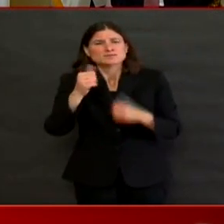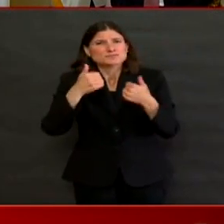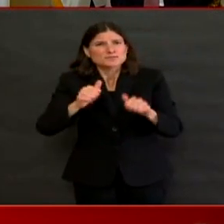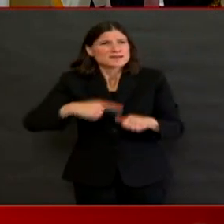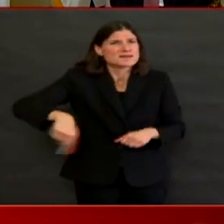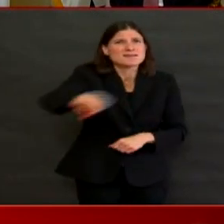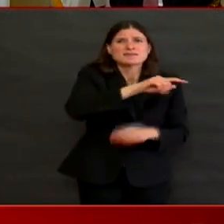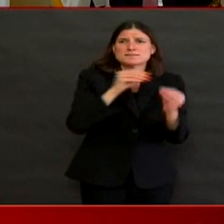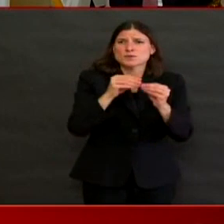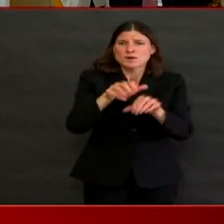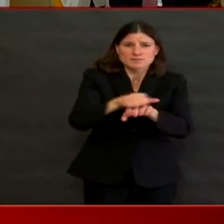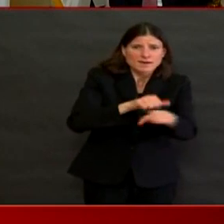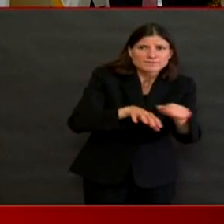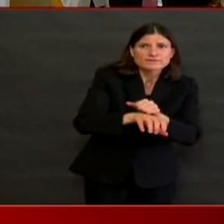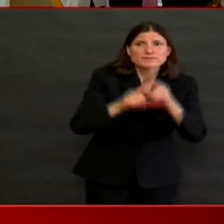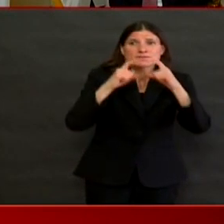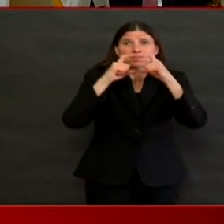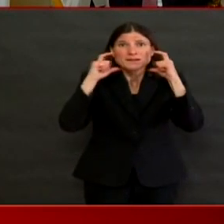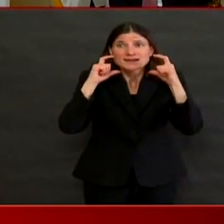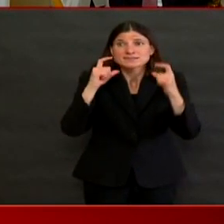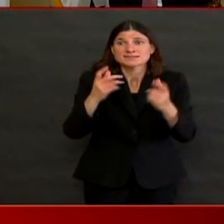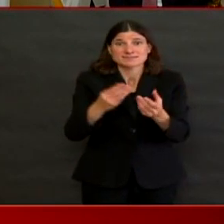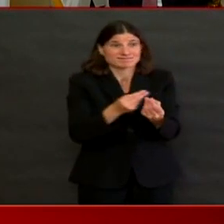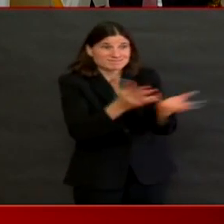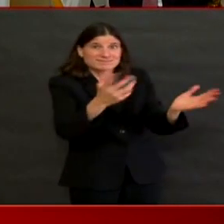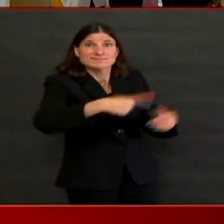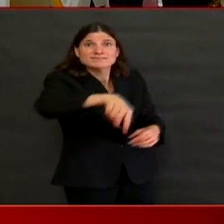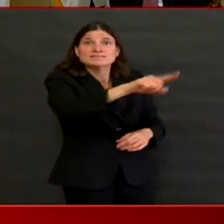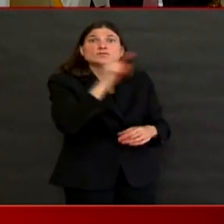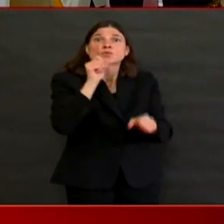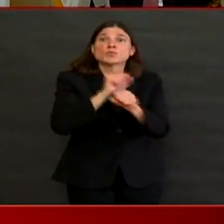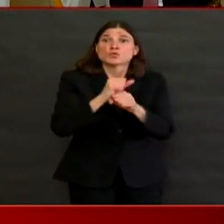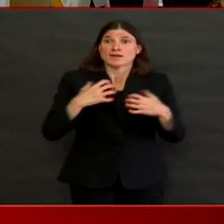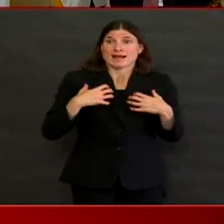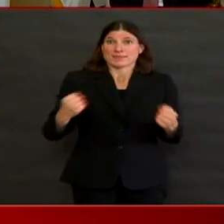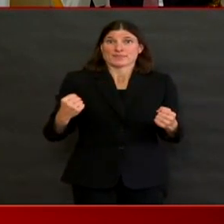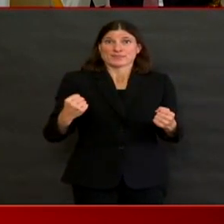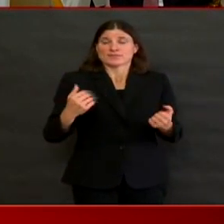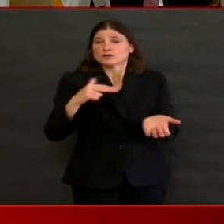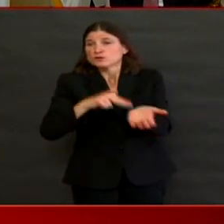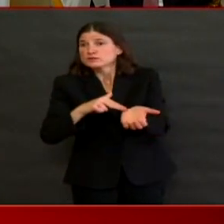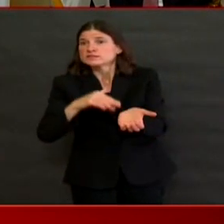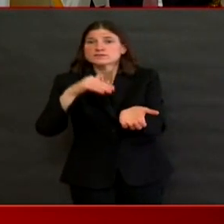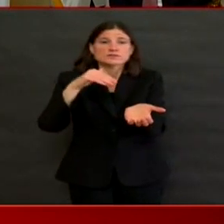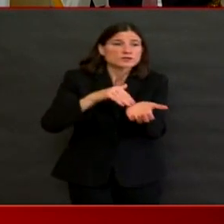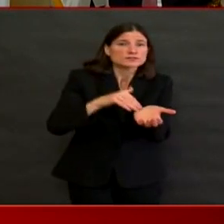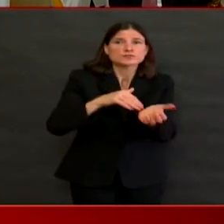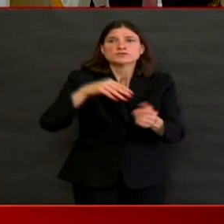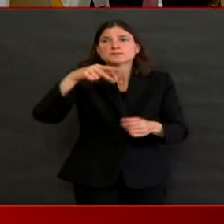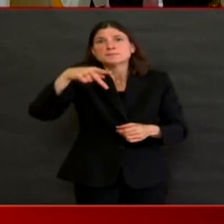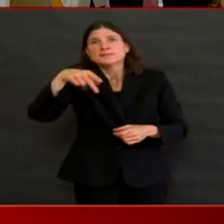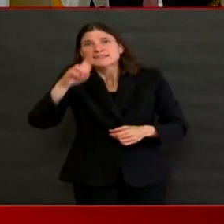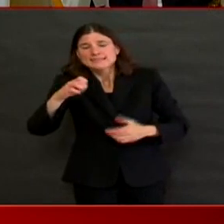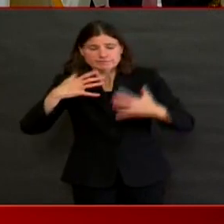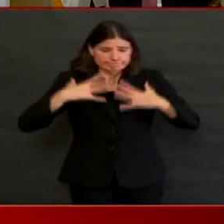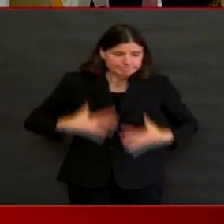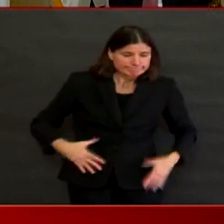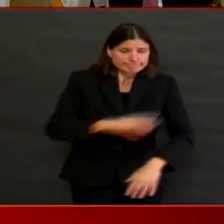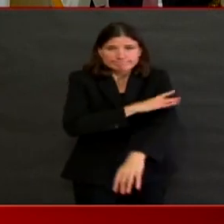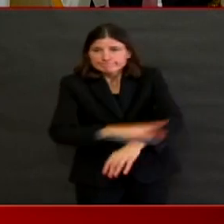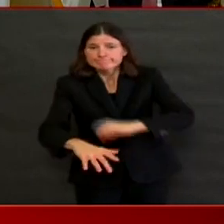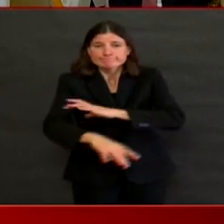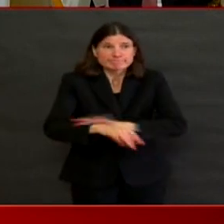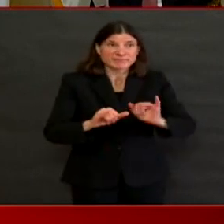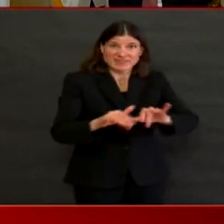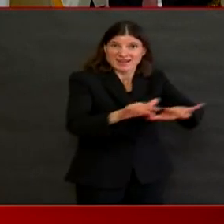out to health care workers and PPE, the respiratory masks and gowns. We're